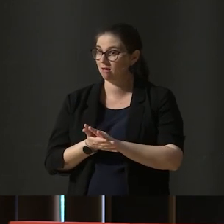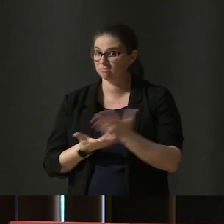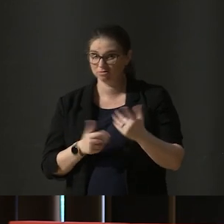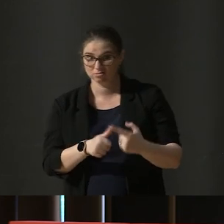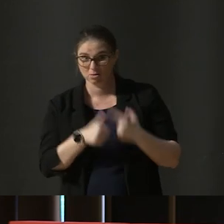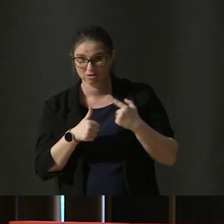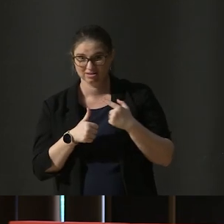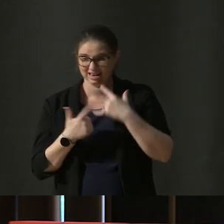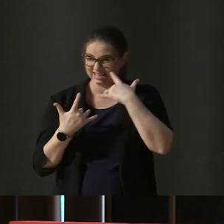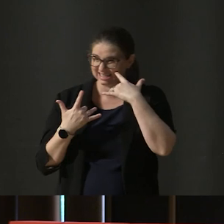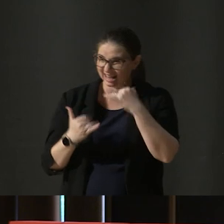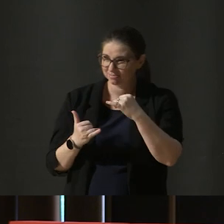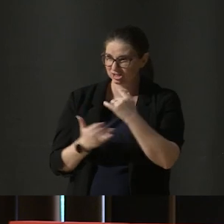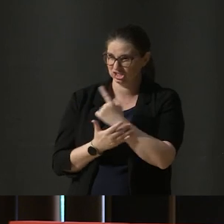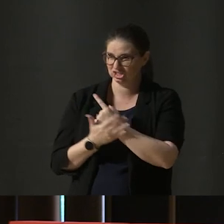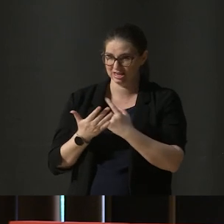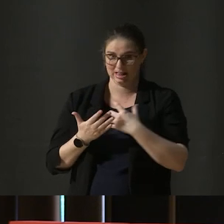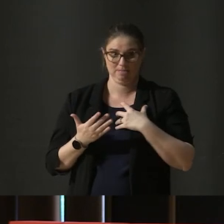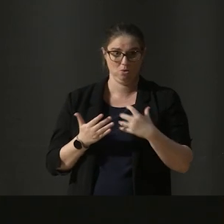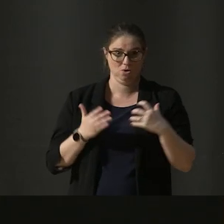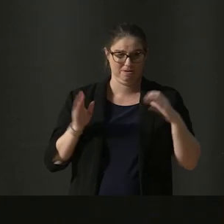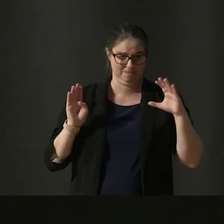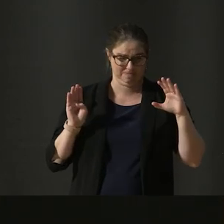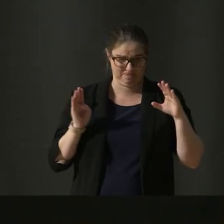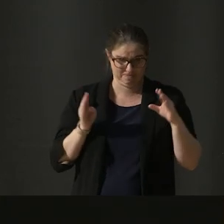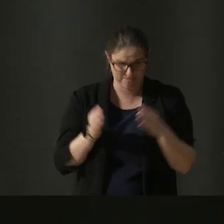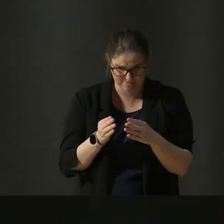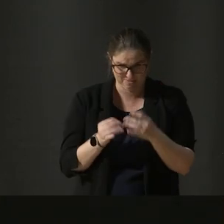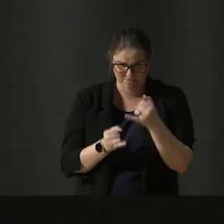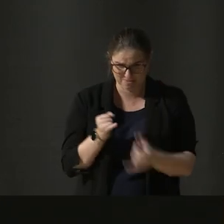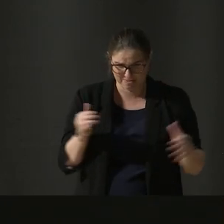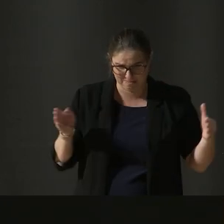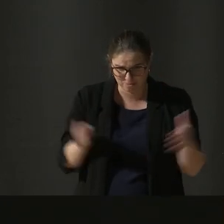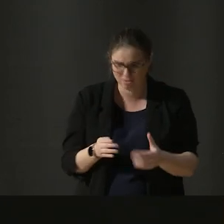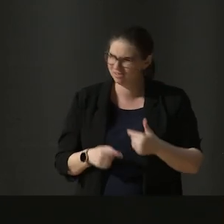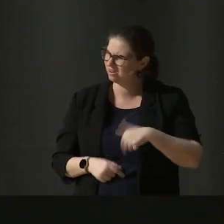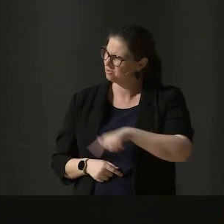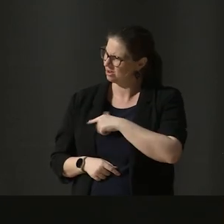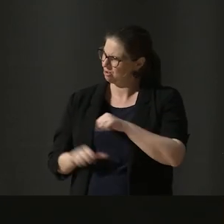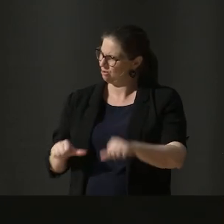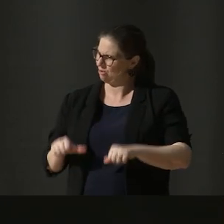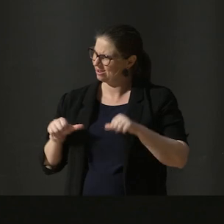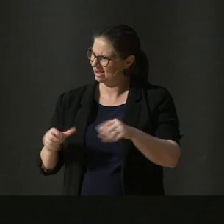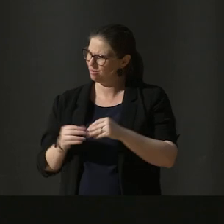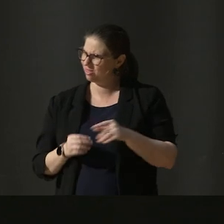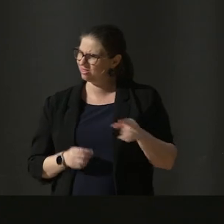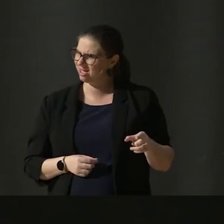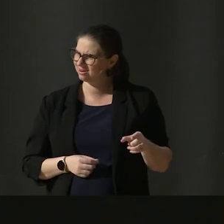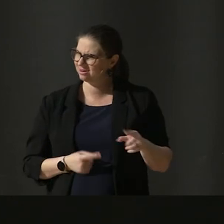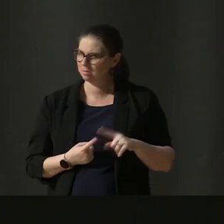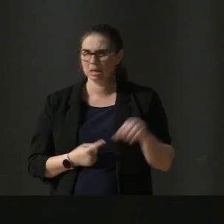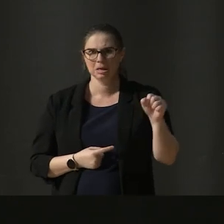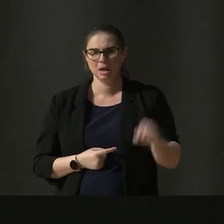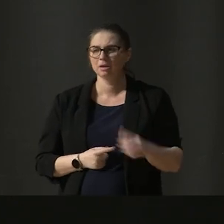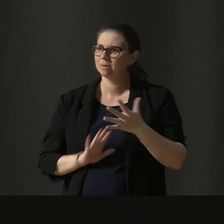covers an even smaller scope of learning. Are we really okay with this direction? Sure, if it frees up